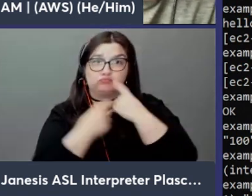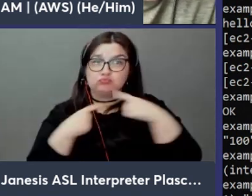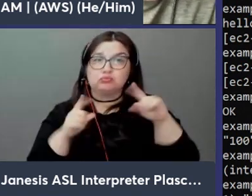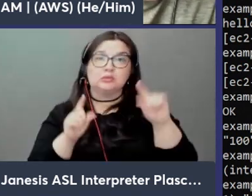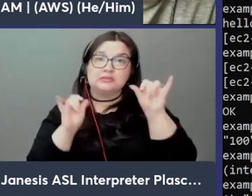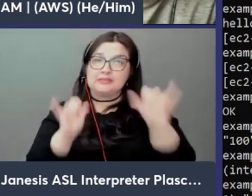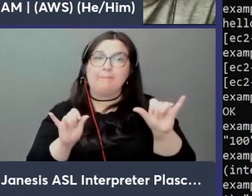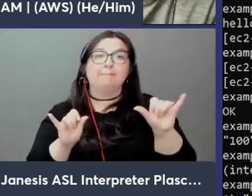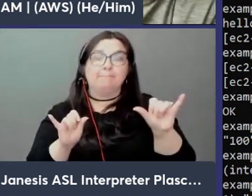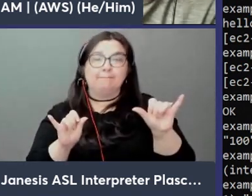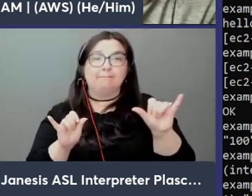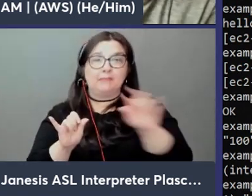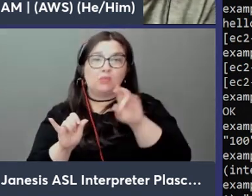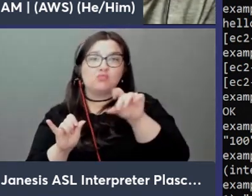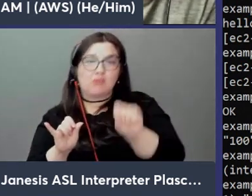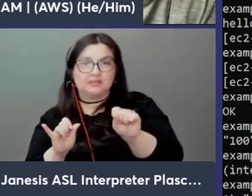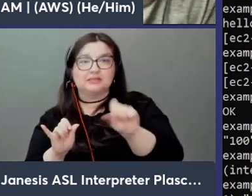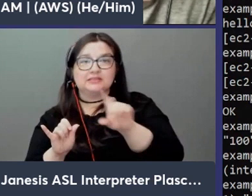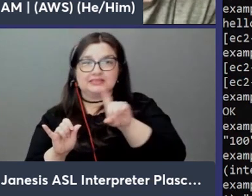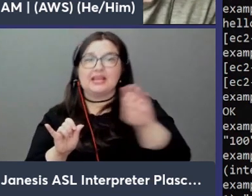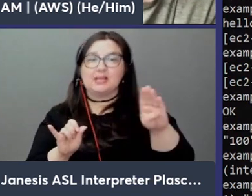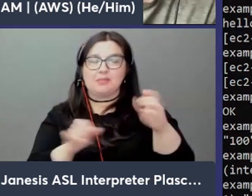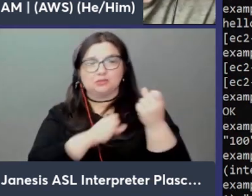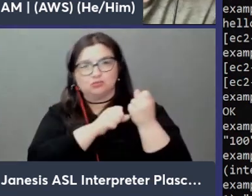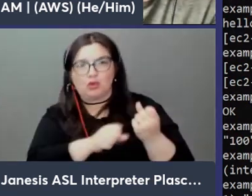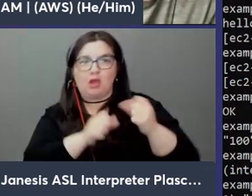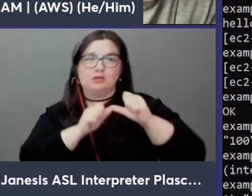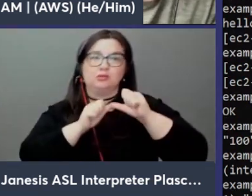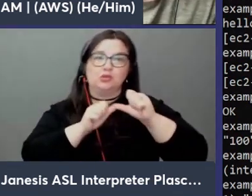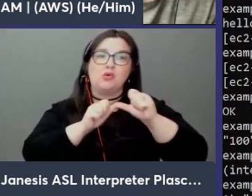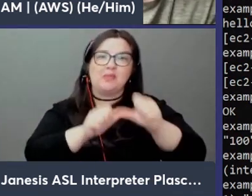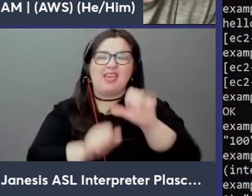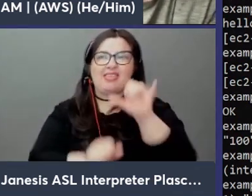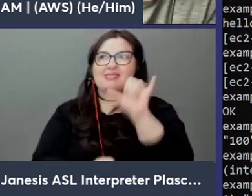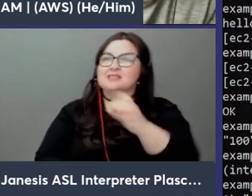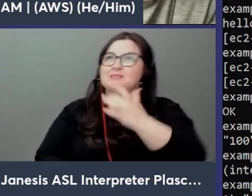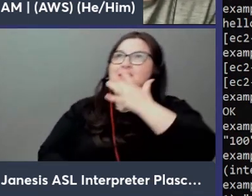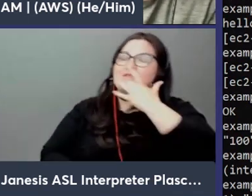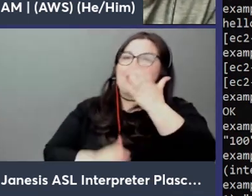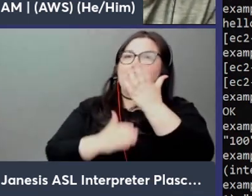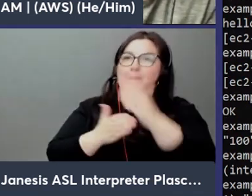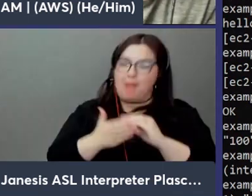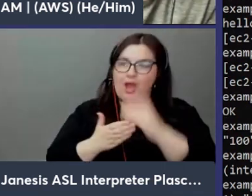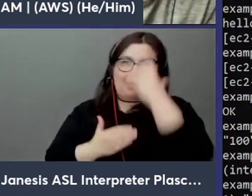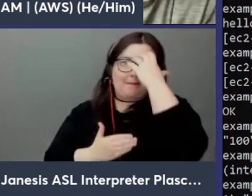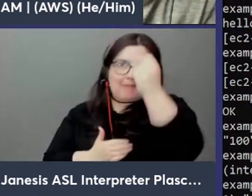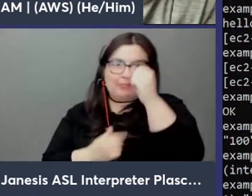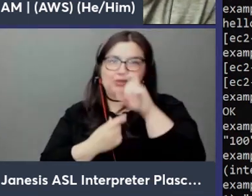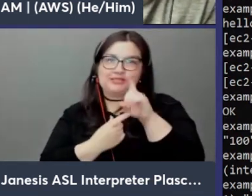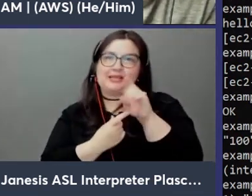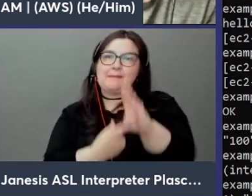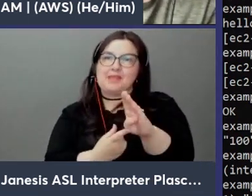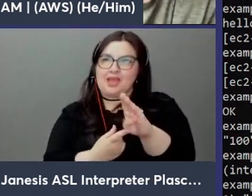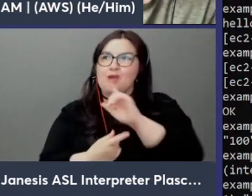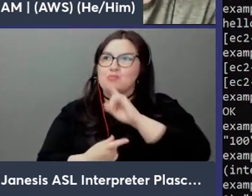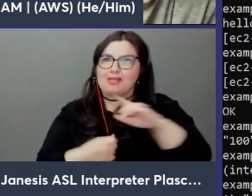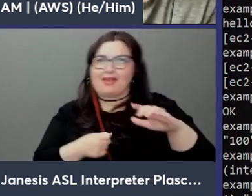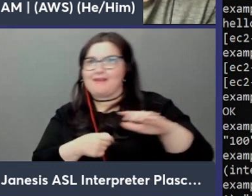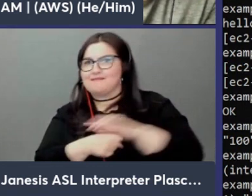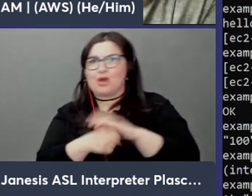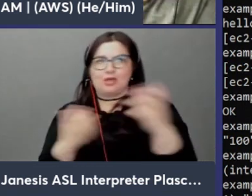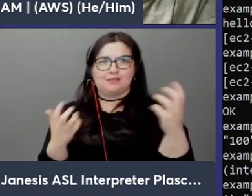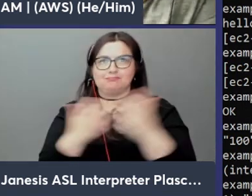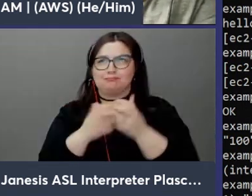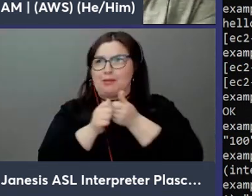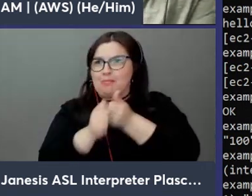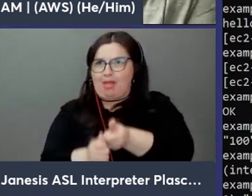with strong durability yeah that was one of my favorite parts of memory db is uh it's it's fully compliant with redis